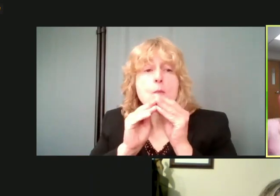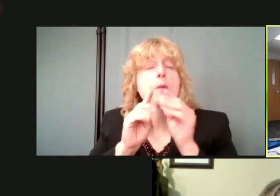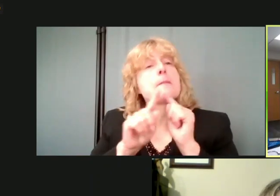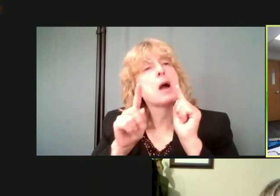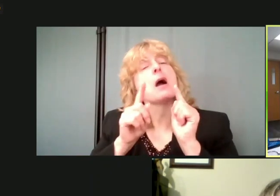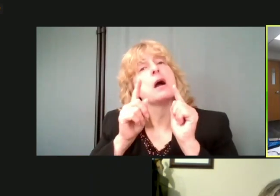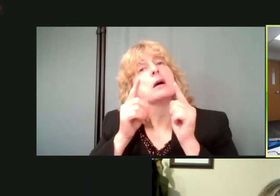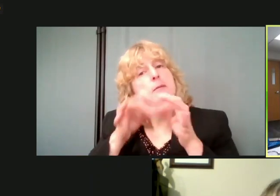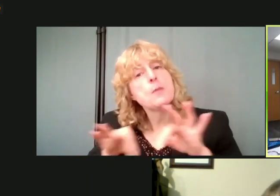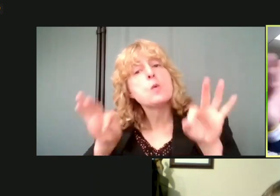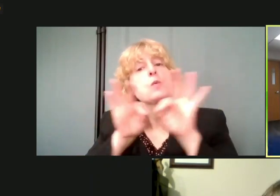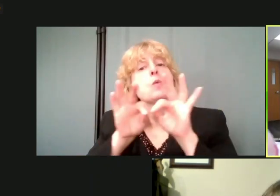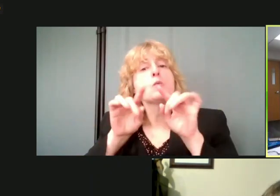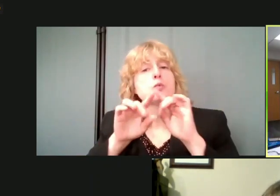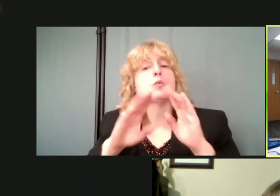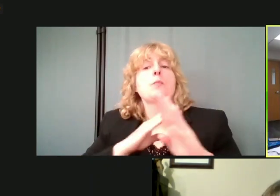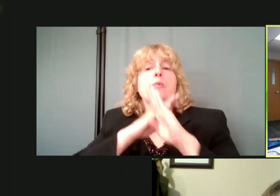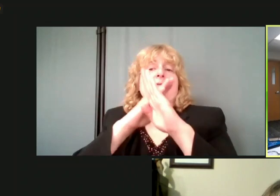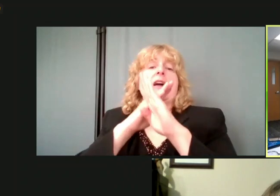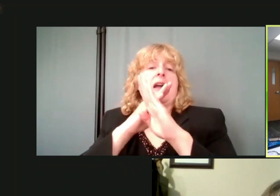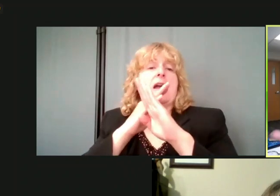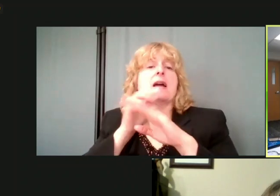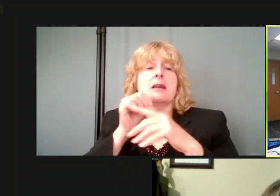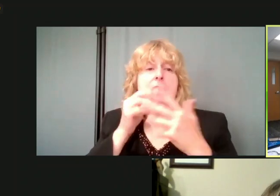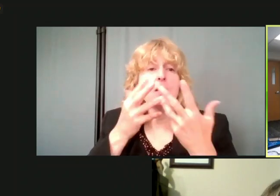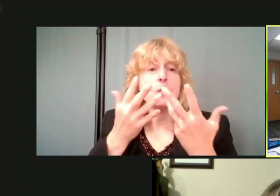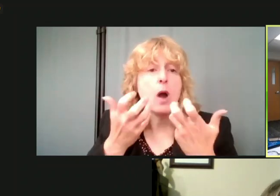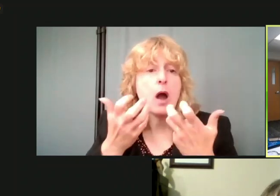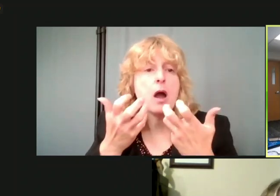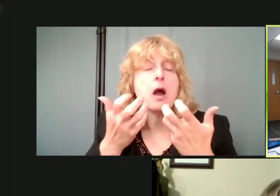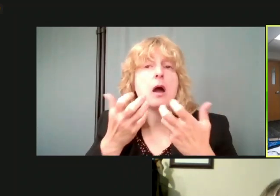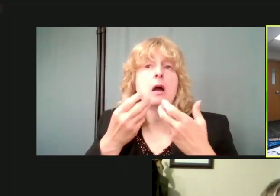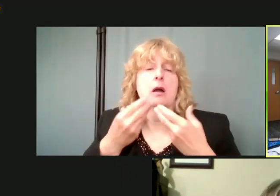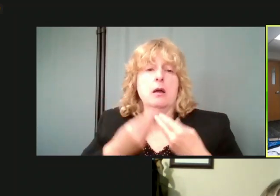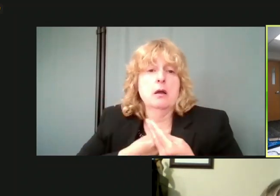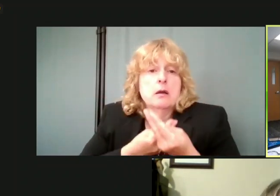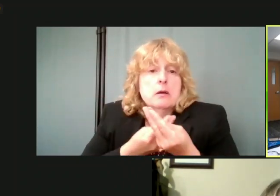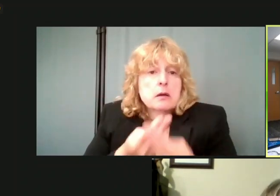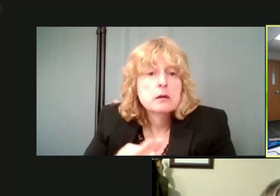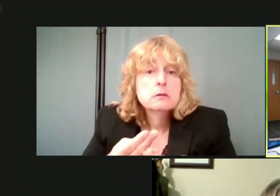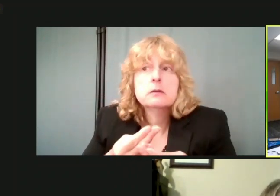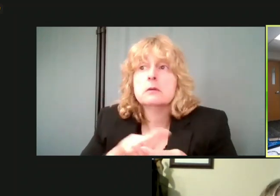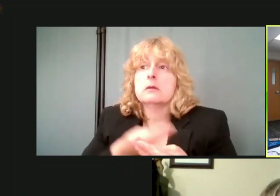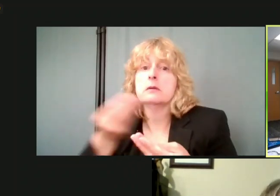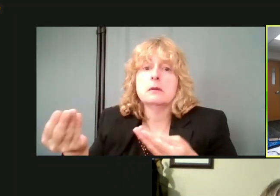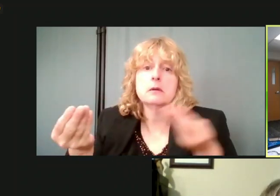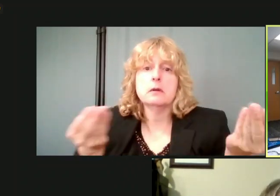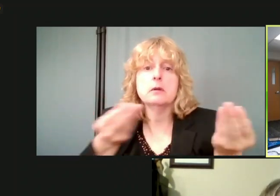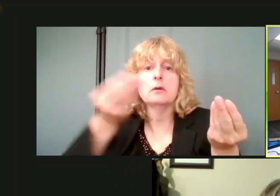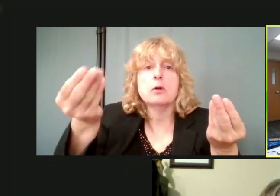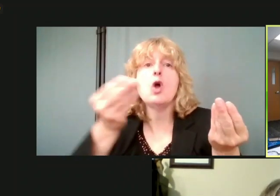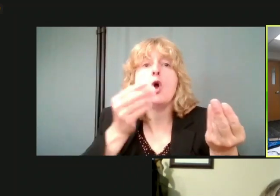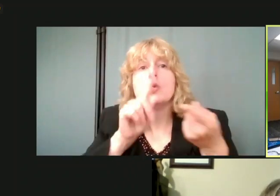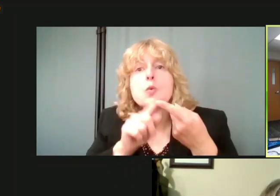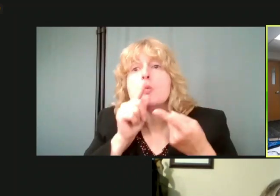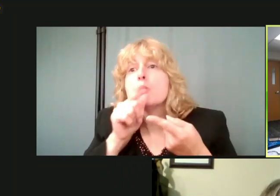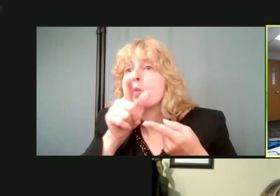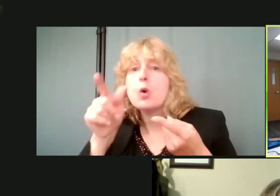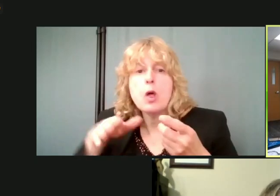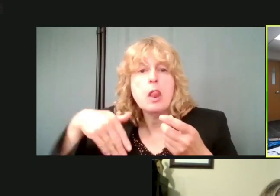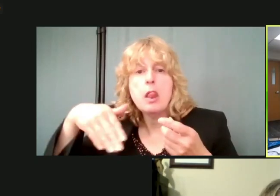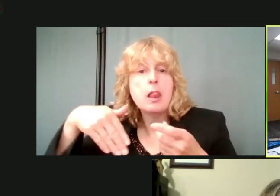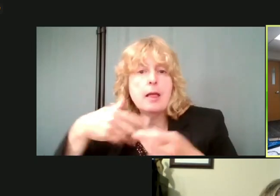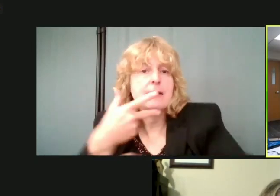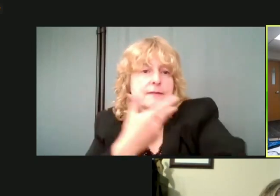contaminating, if you've been exposed to it, somebody who transmitting it to somebody who's not vaccinated yet. So the incentive now is let's work to